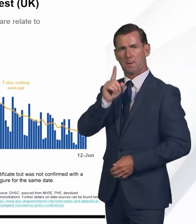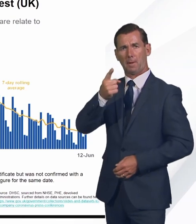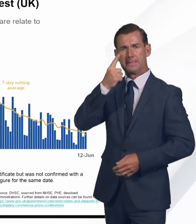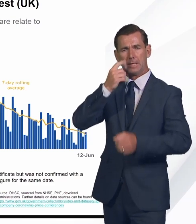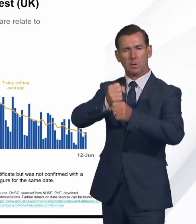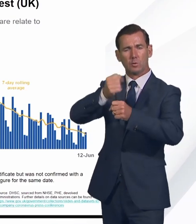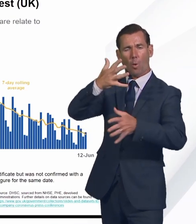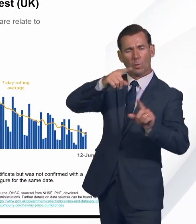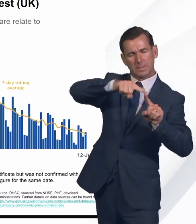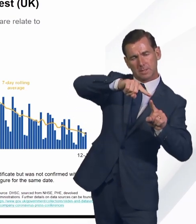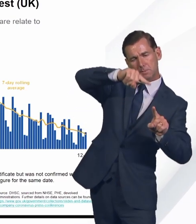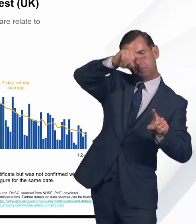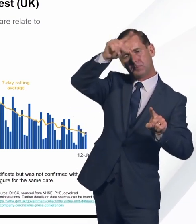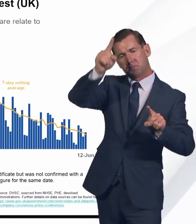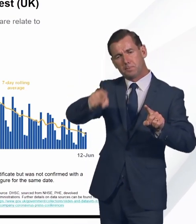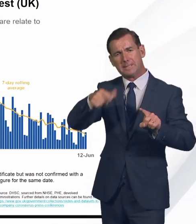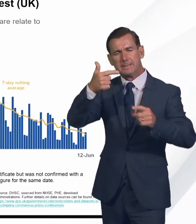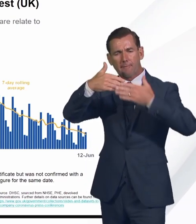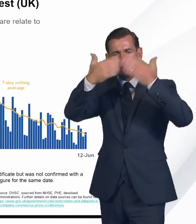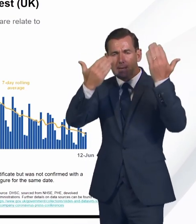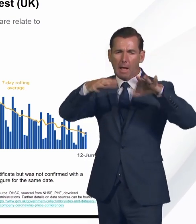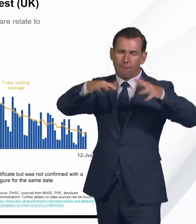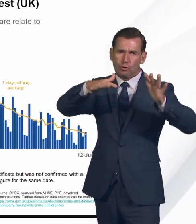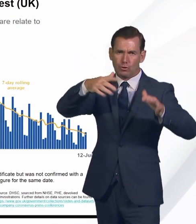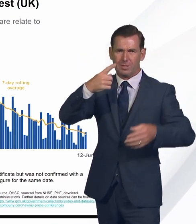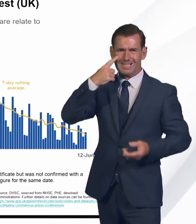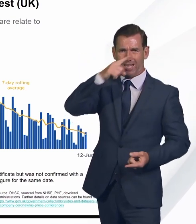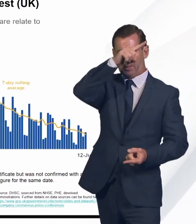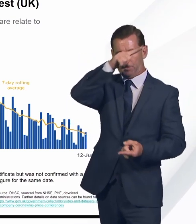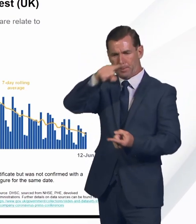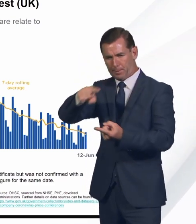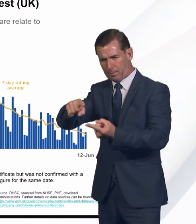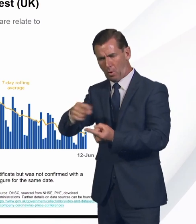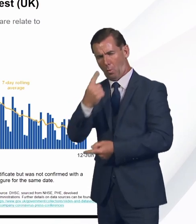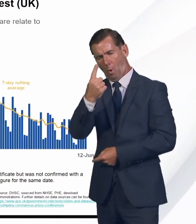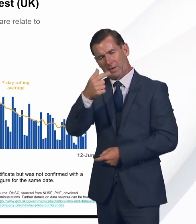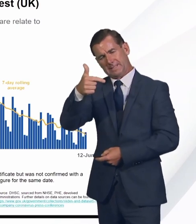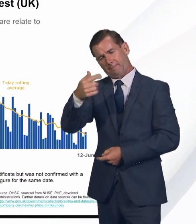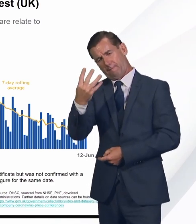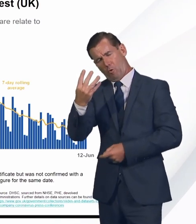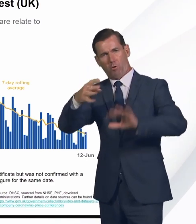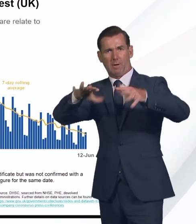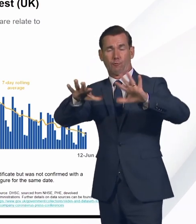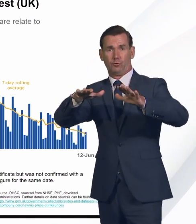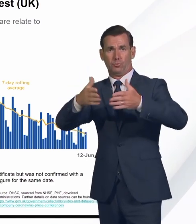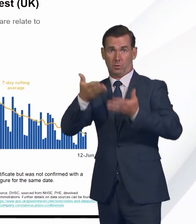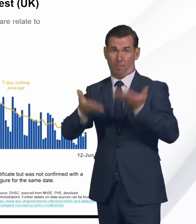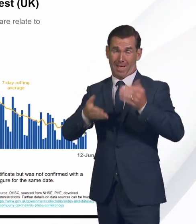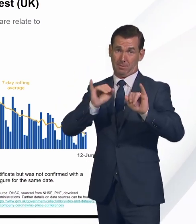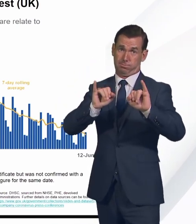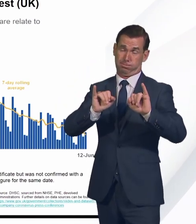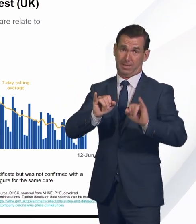rolling average, the daily number of deaths currently stands at 174, down from a peak of